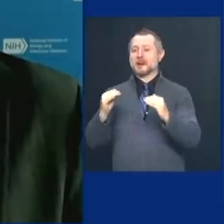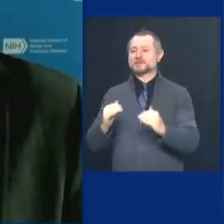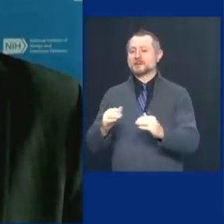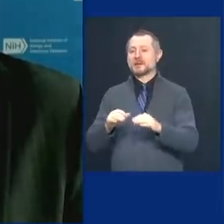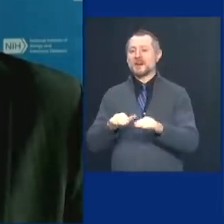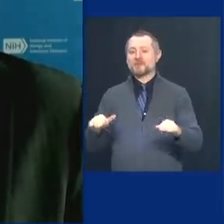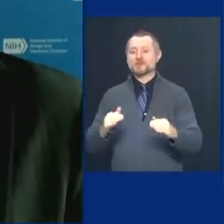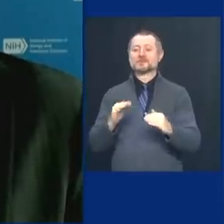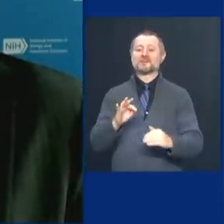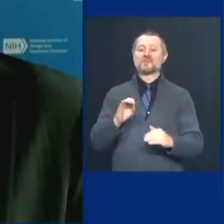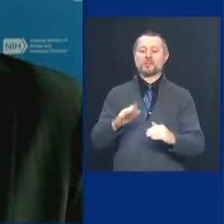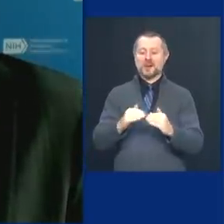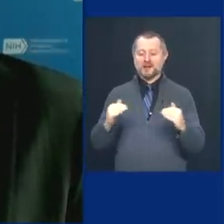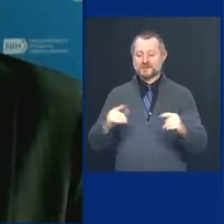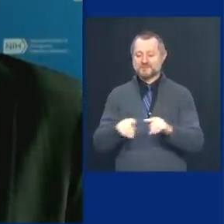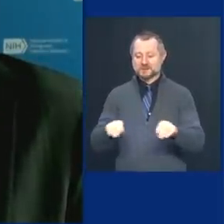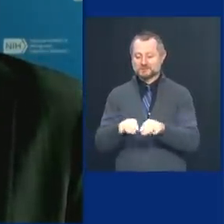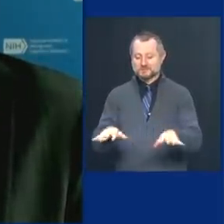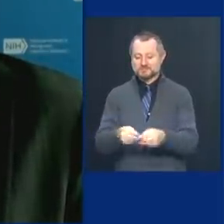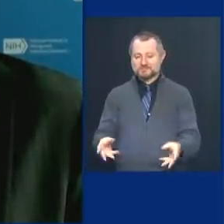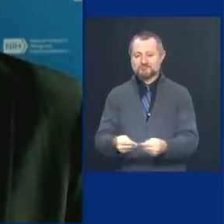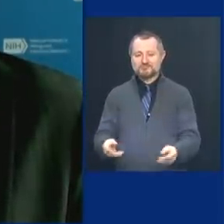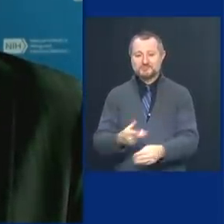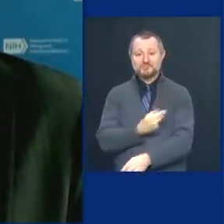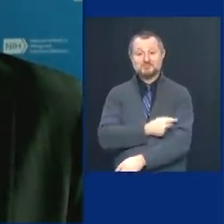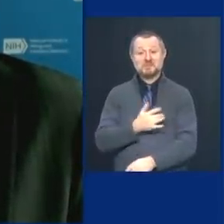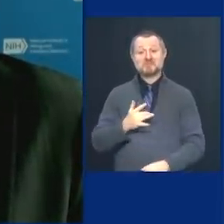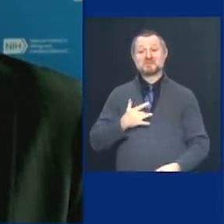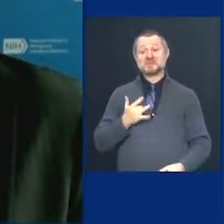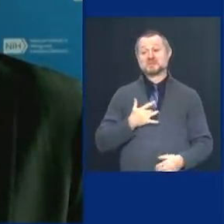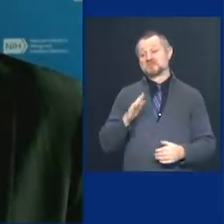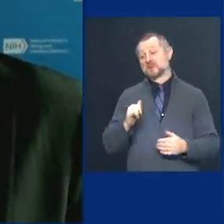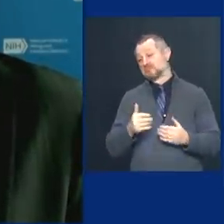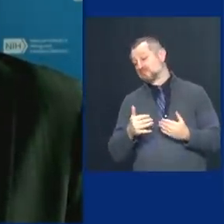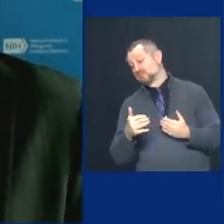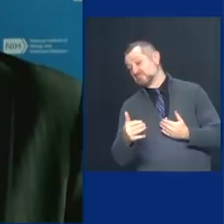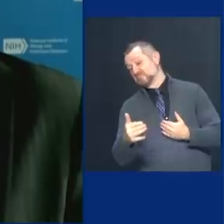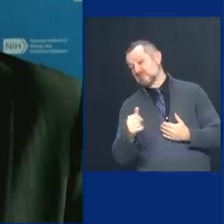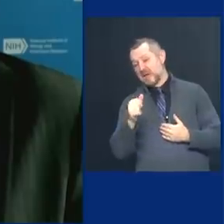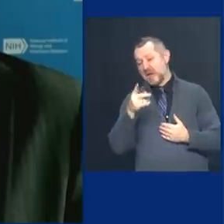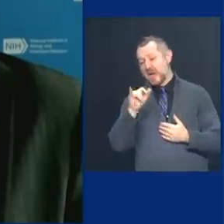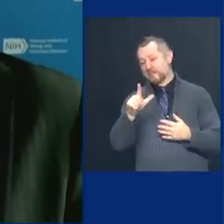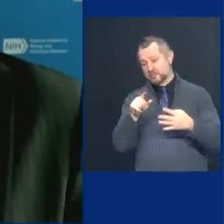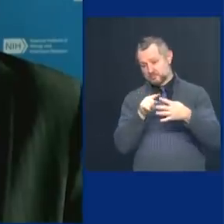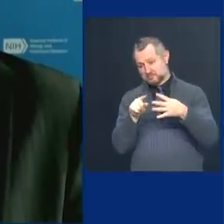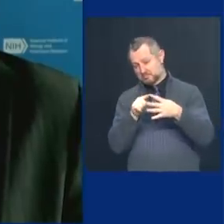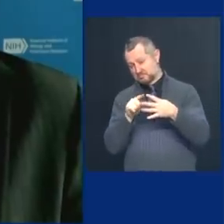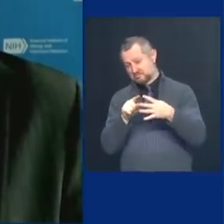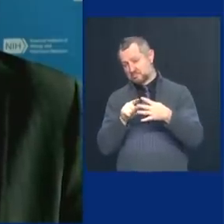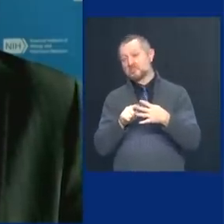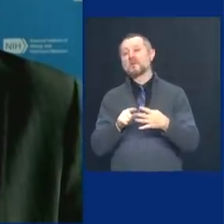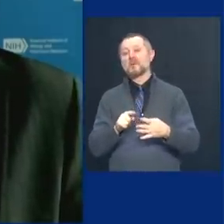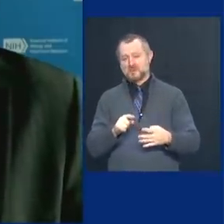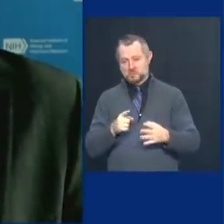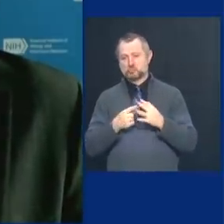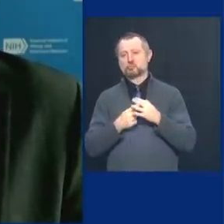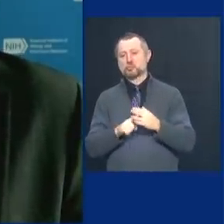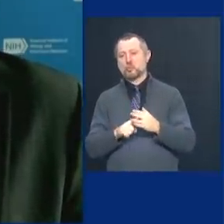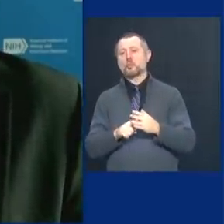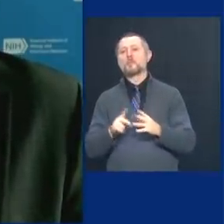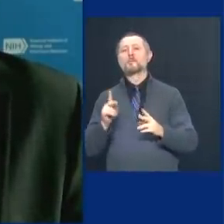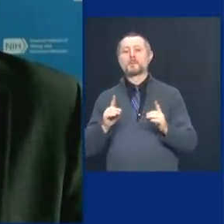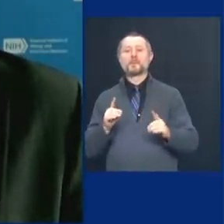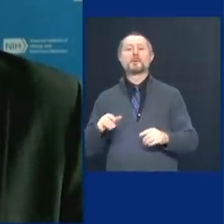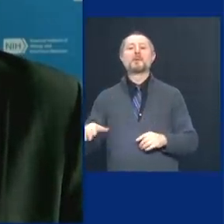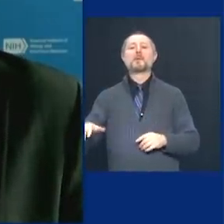3rd. I would think by the time you get to the beginning of April, you'll start getting people who have no high